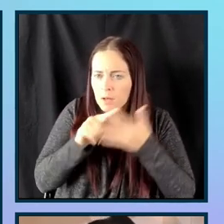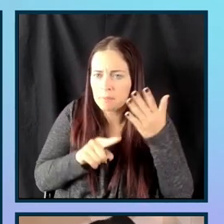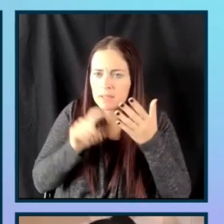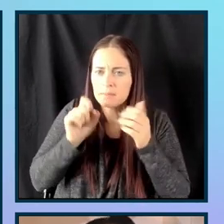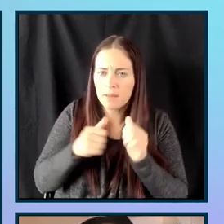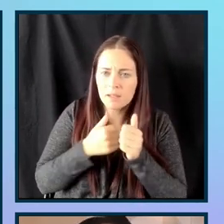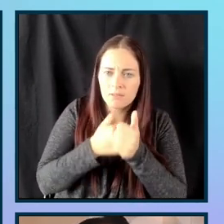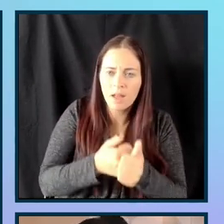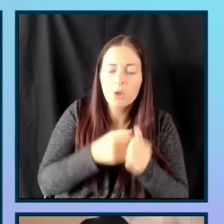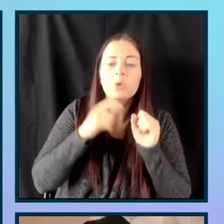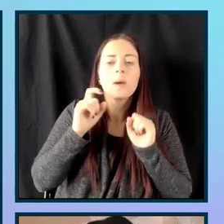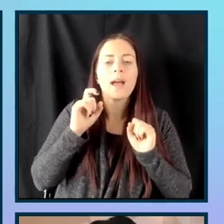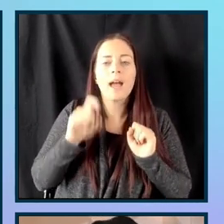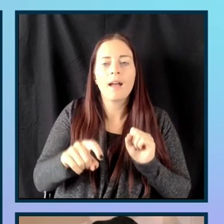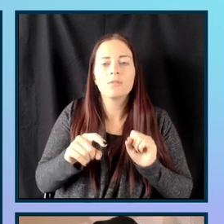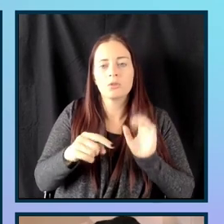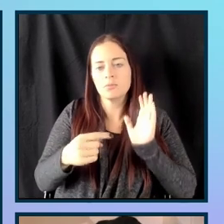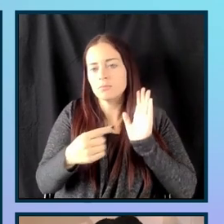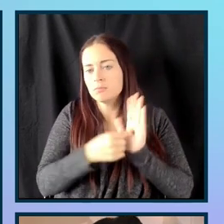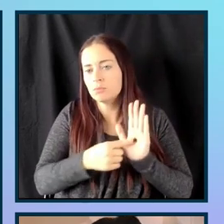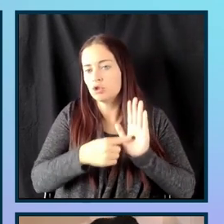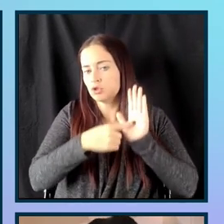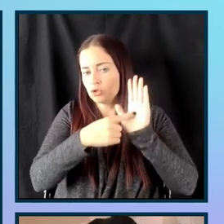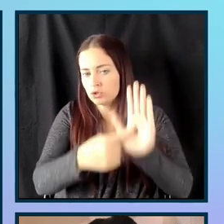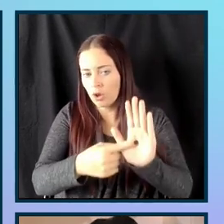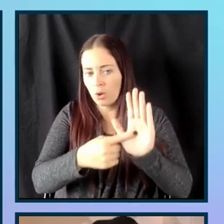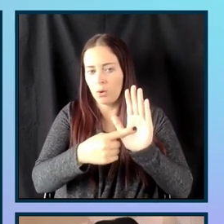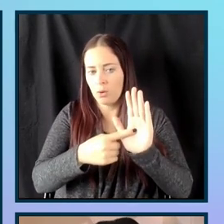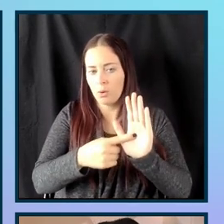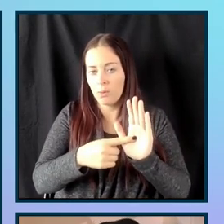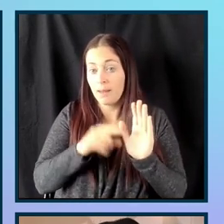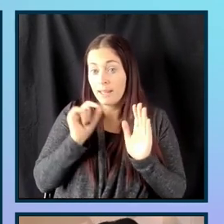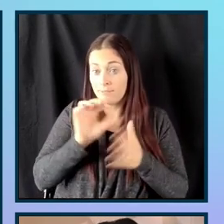announcing when all of those criteria are met, when it's a long list.